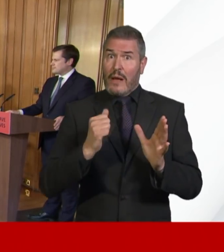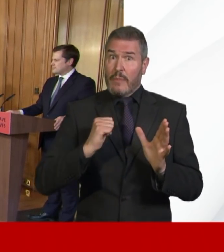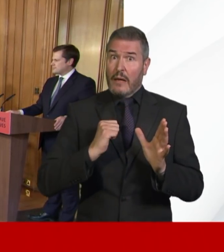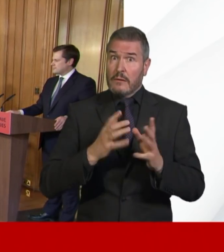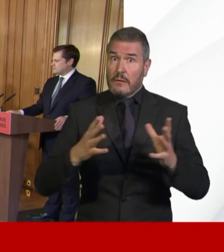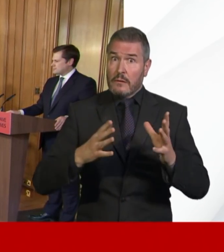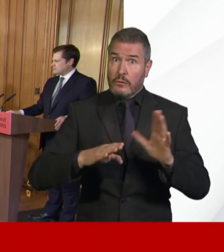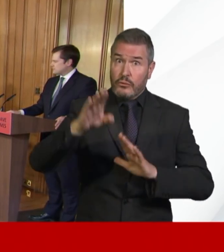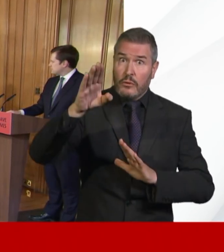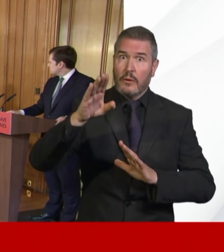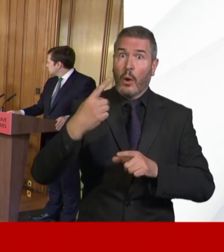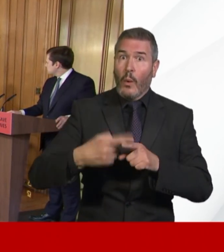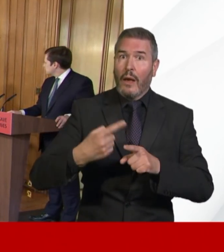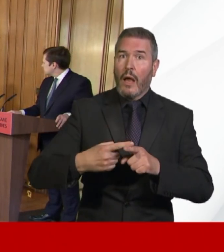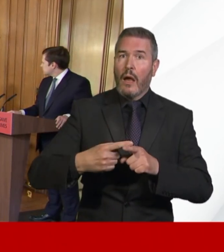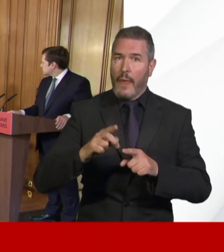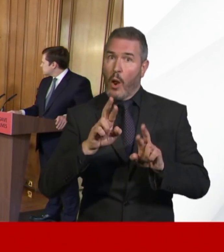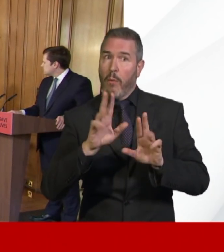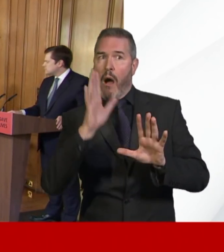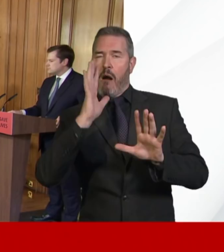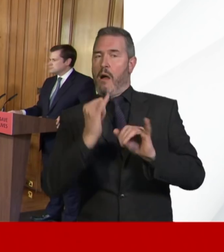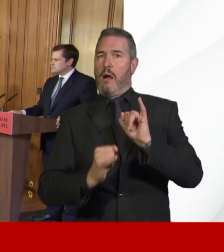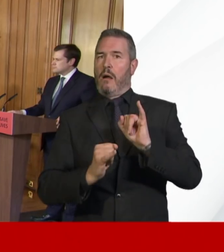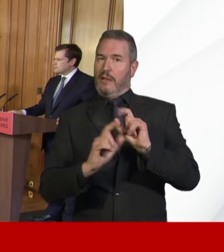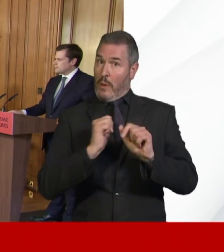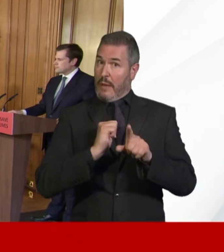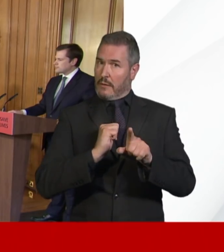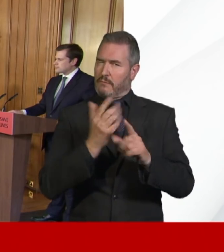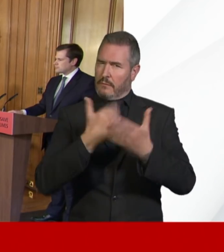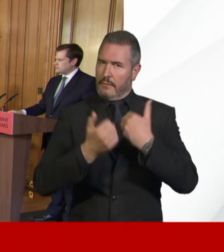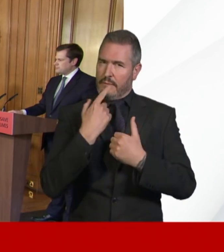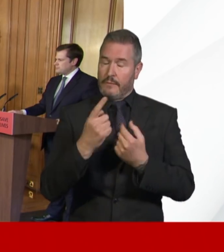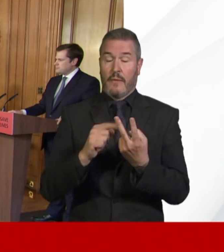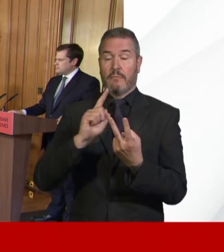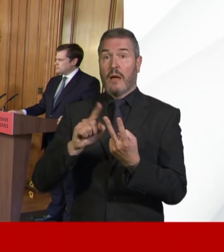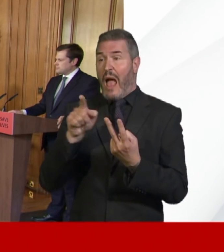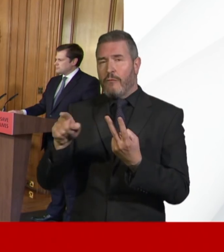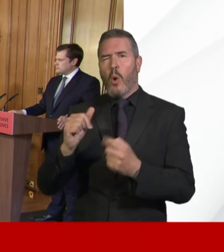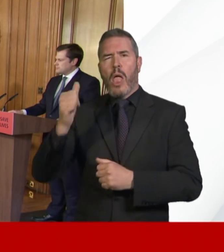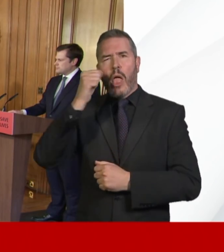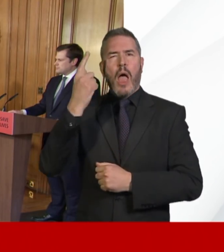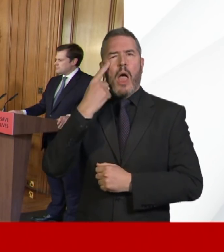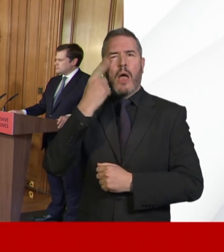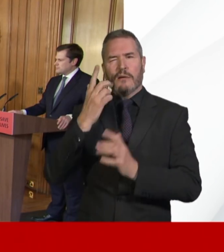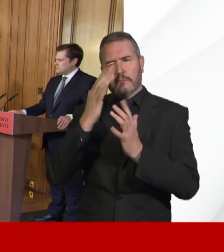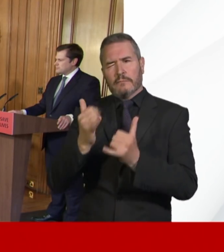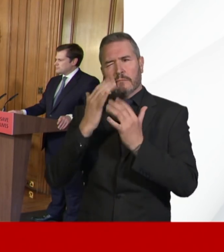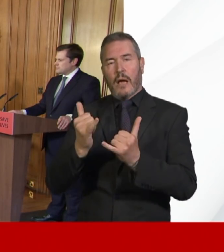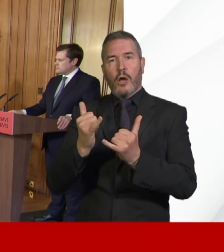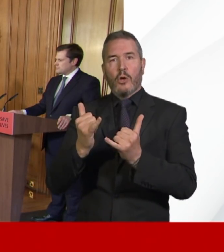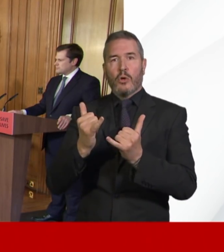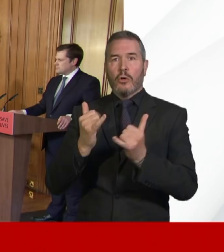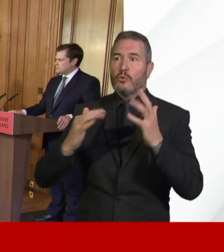increasing more quickly than you had hoped? And Secretary of State, have you modelled more extreme social distancing measures,